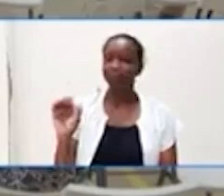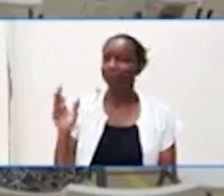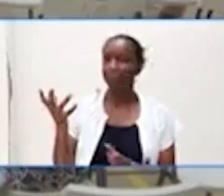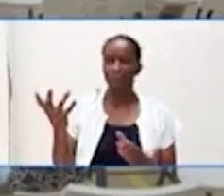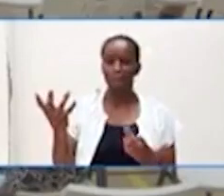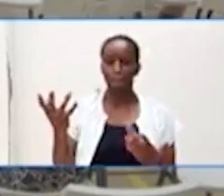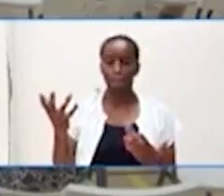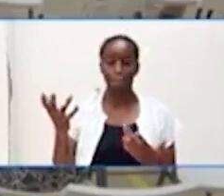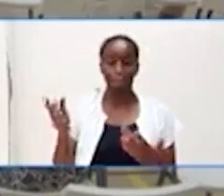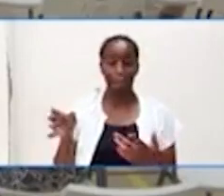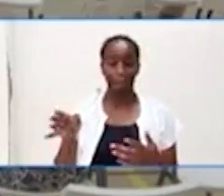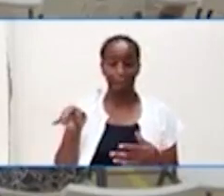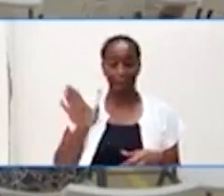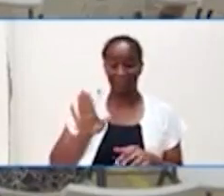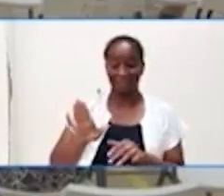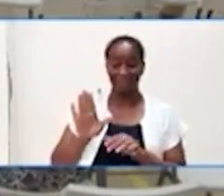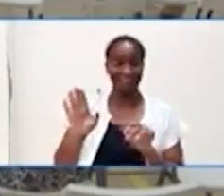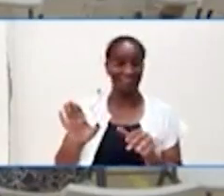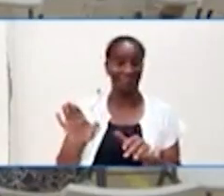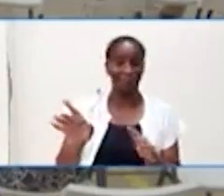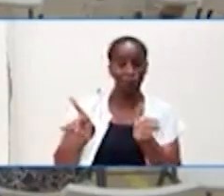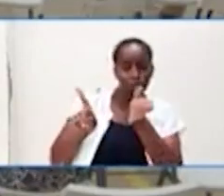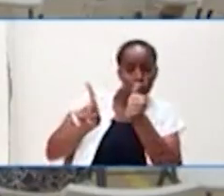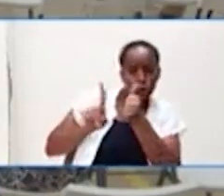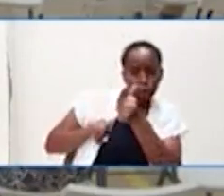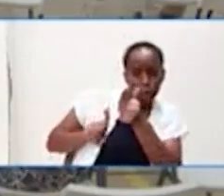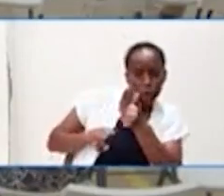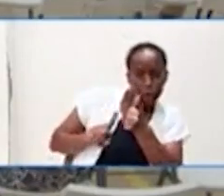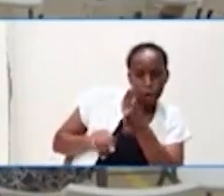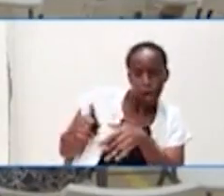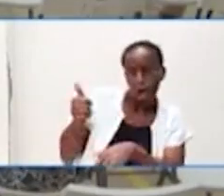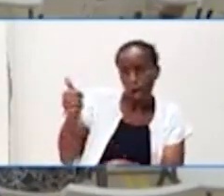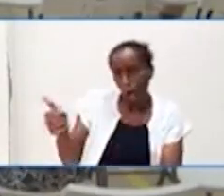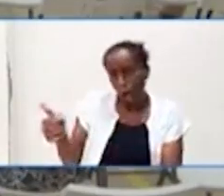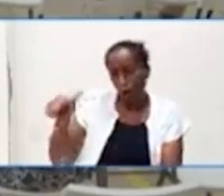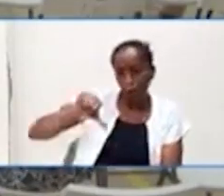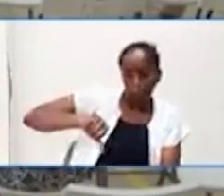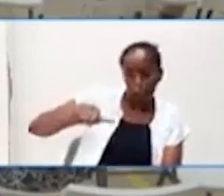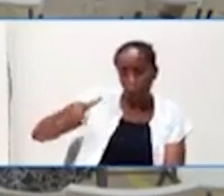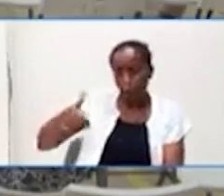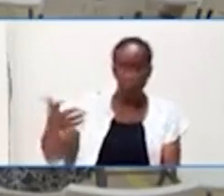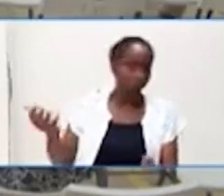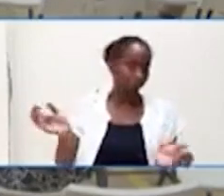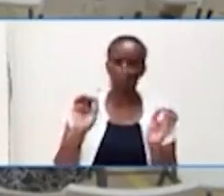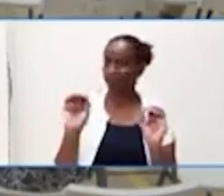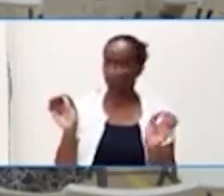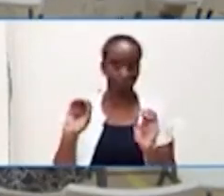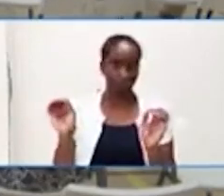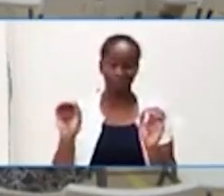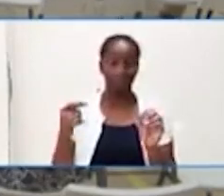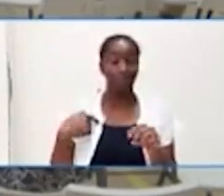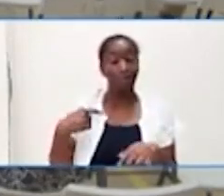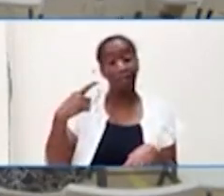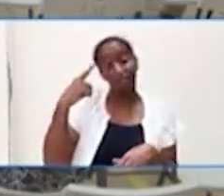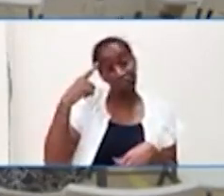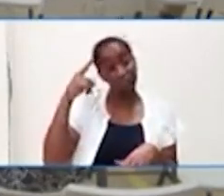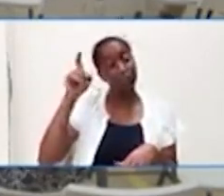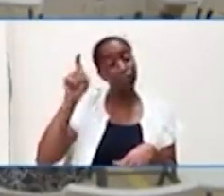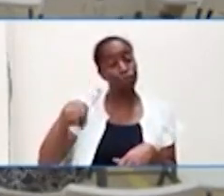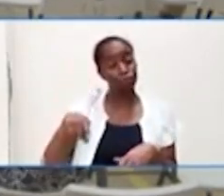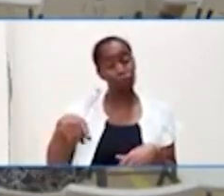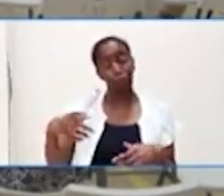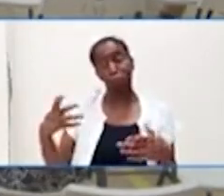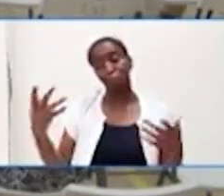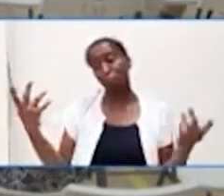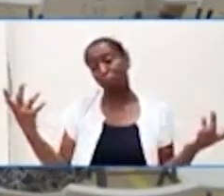or yearly, that in fact that ministers are subjected by the prime minister to a